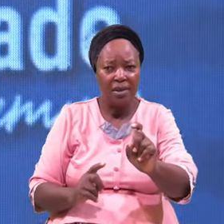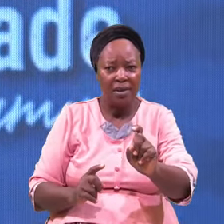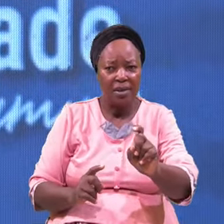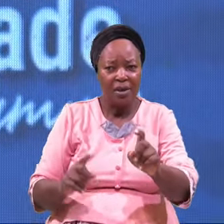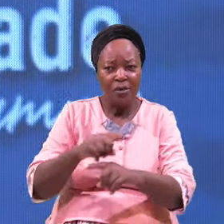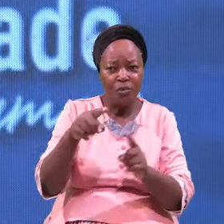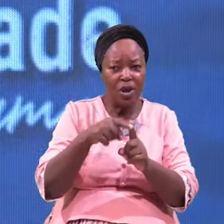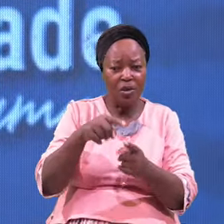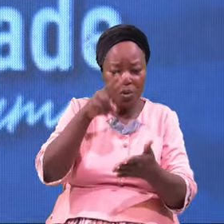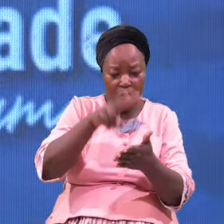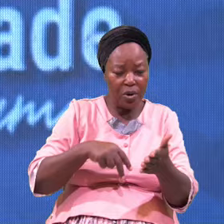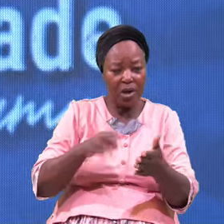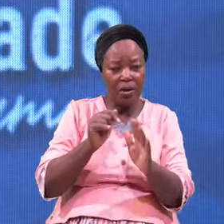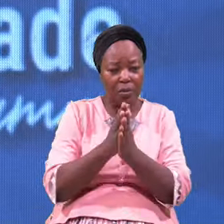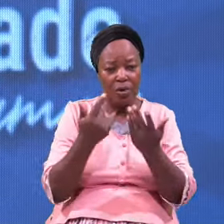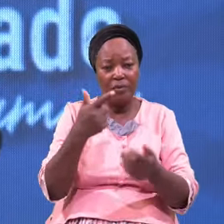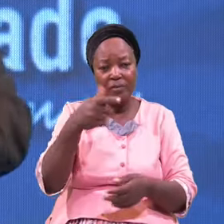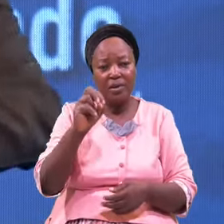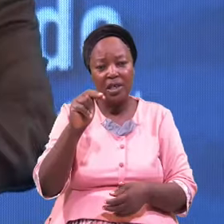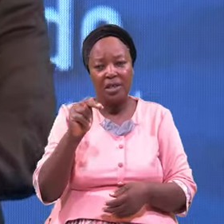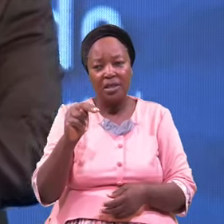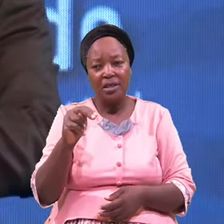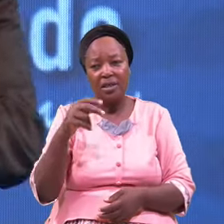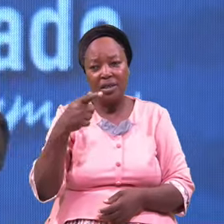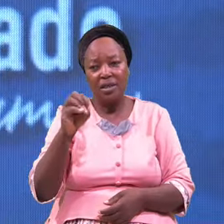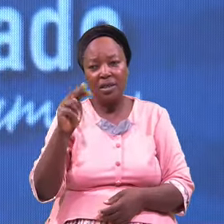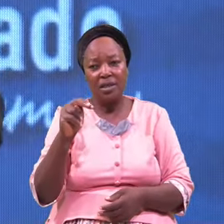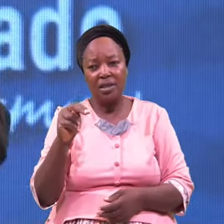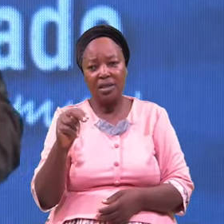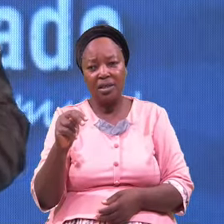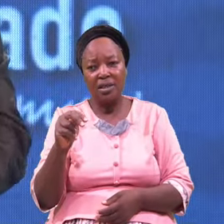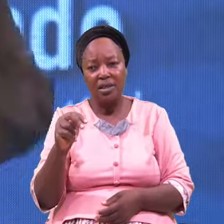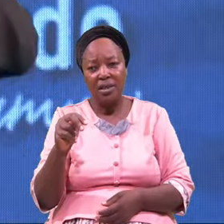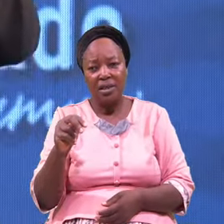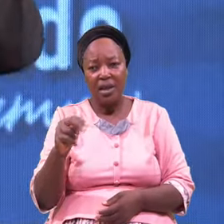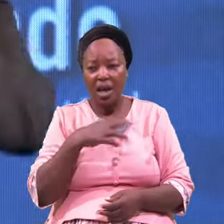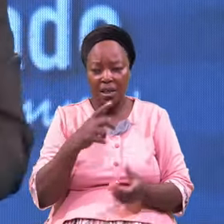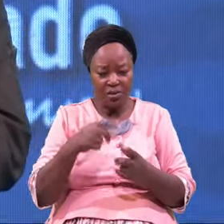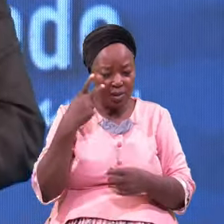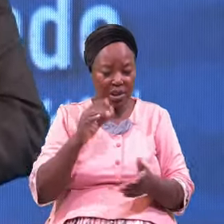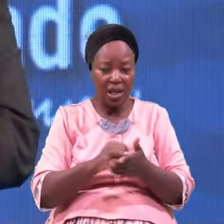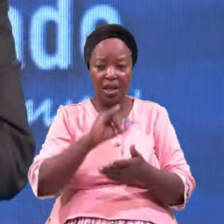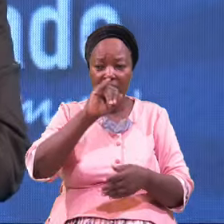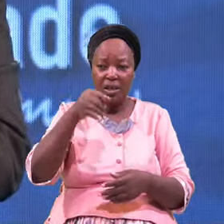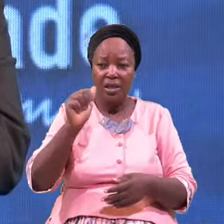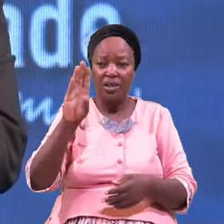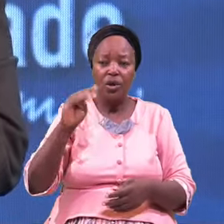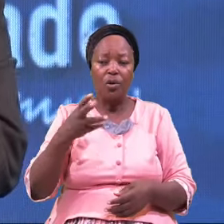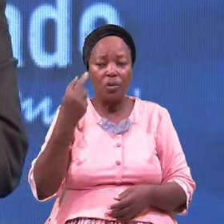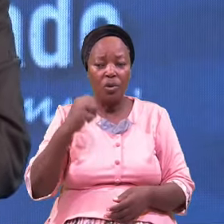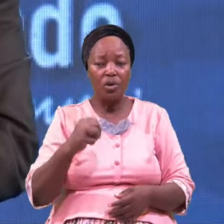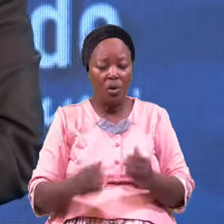You Read Genesis Genesis You Know Jacob Was About Going To Heaven